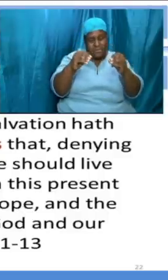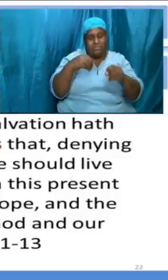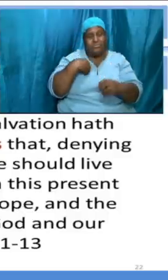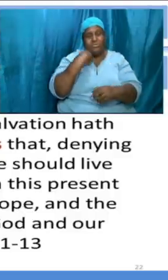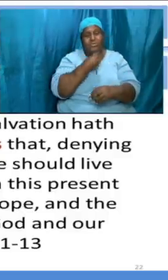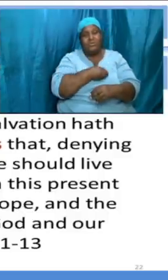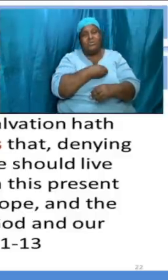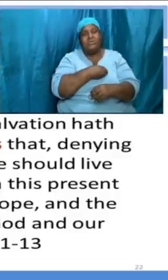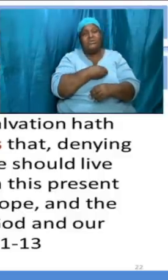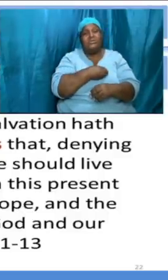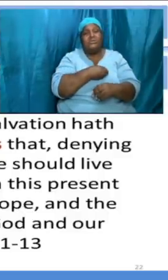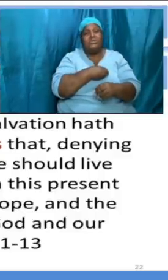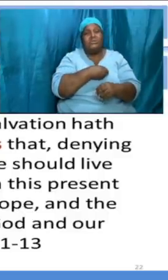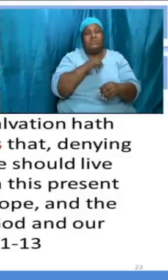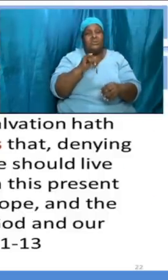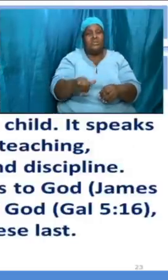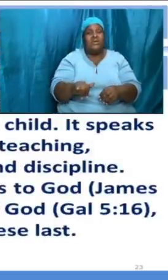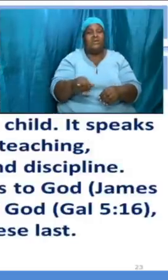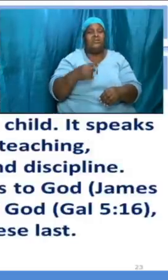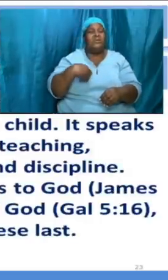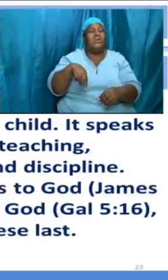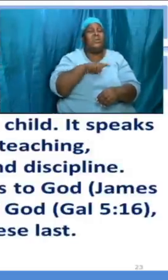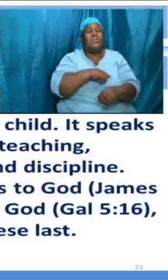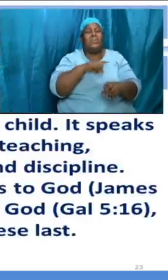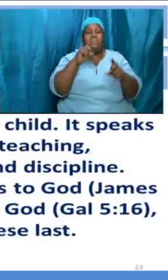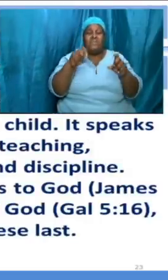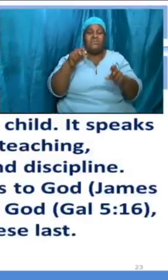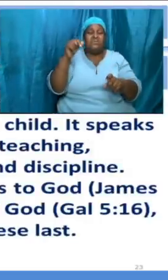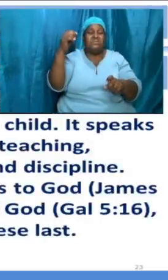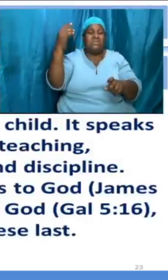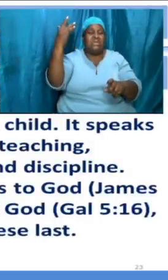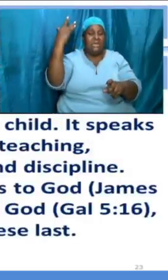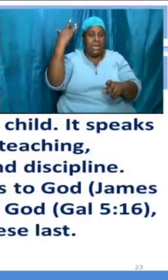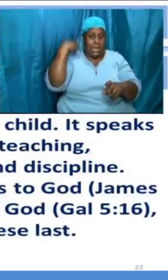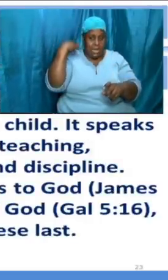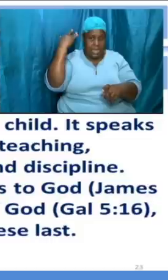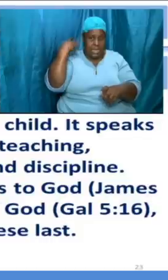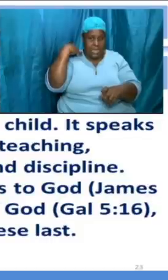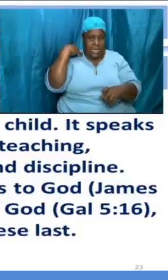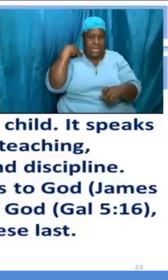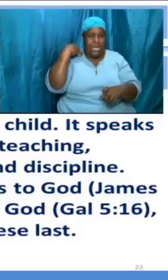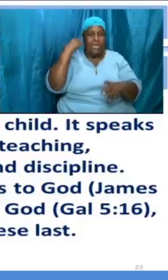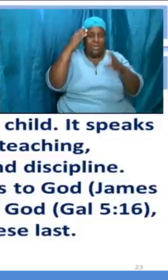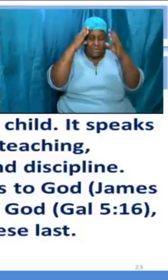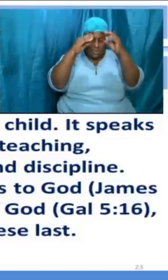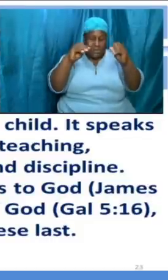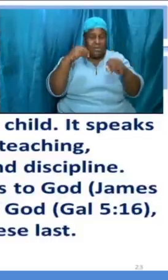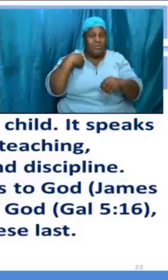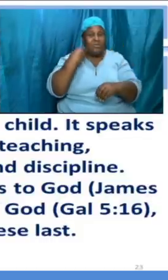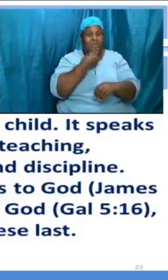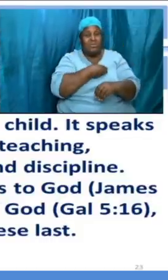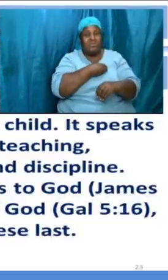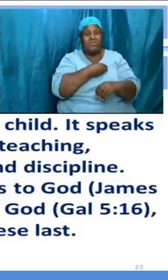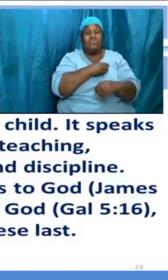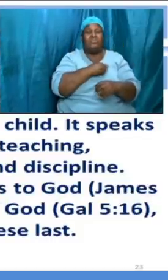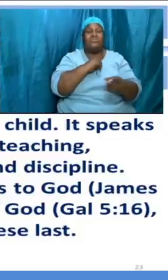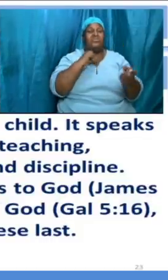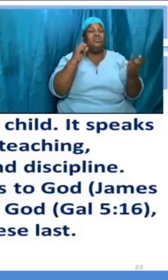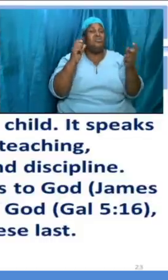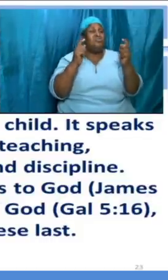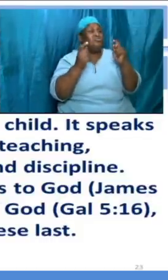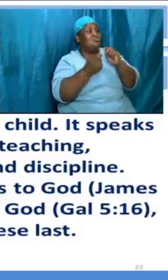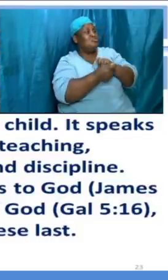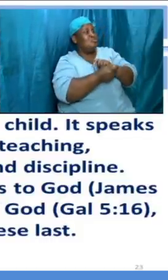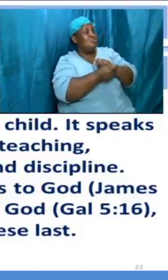yes it teaches us that we must turn away from it teaches